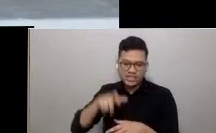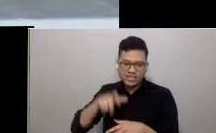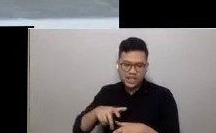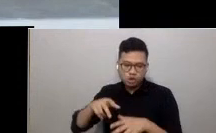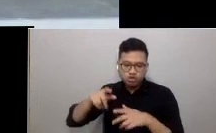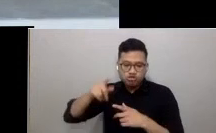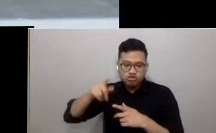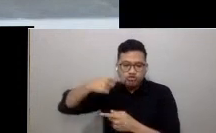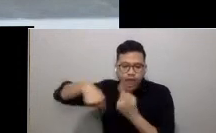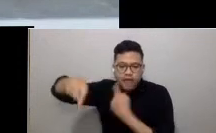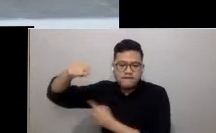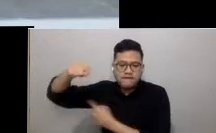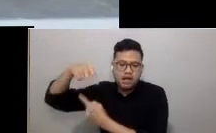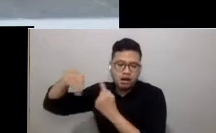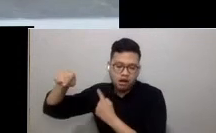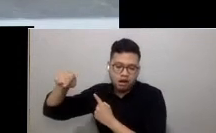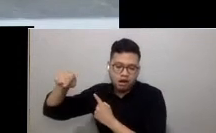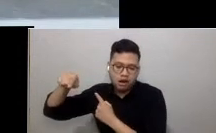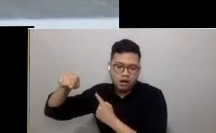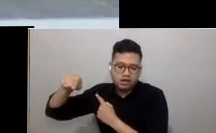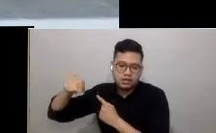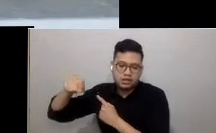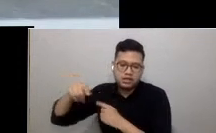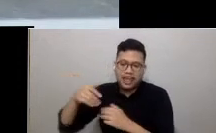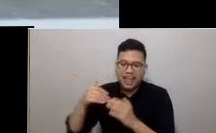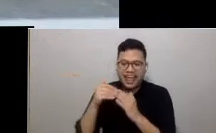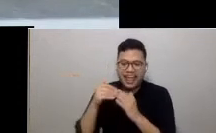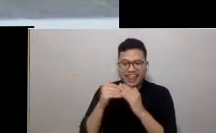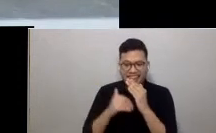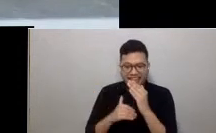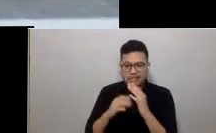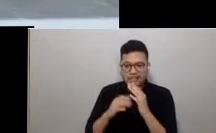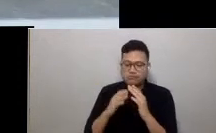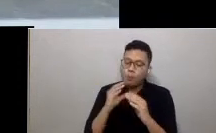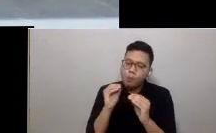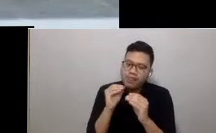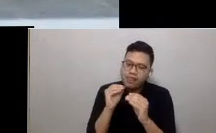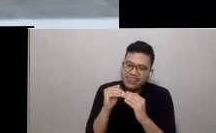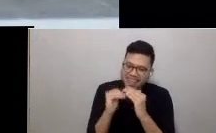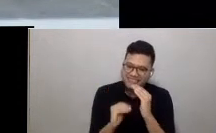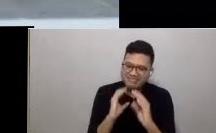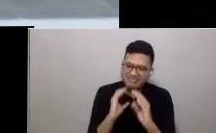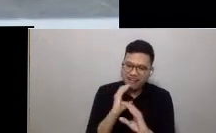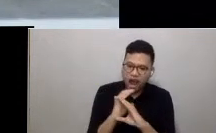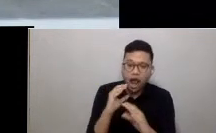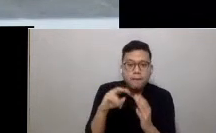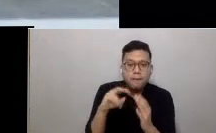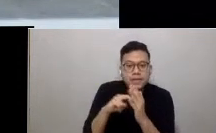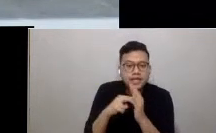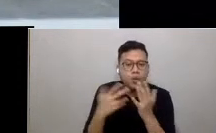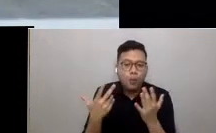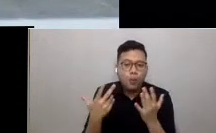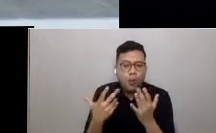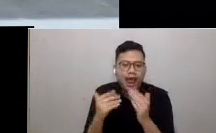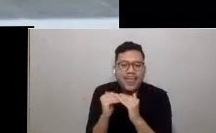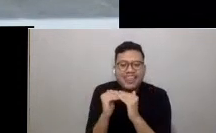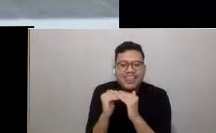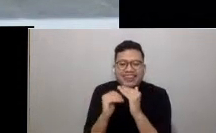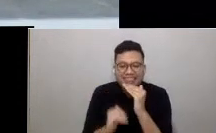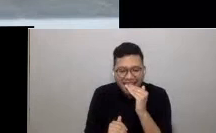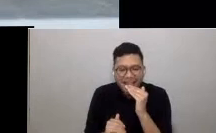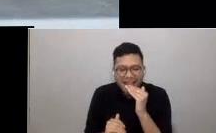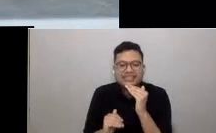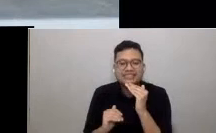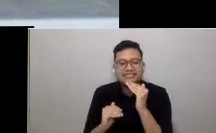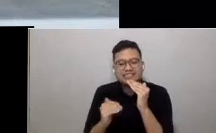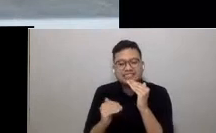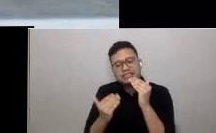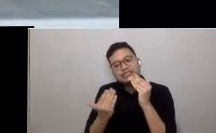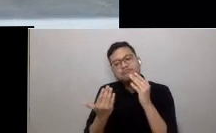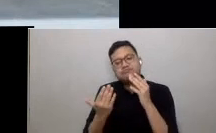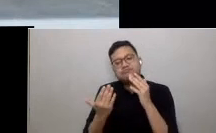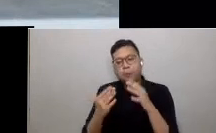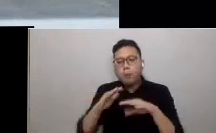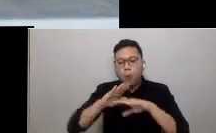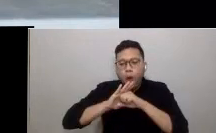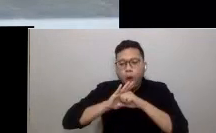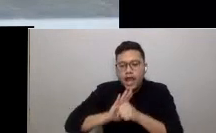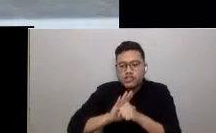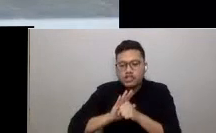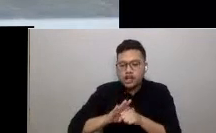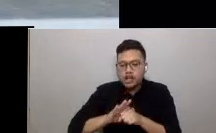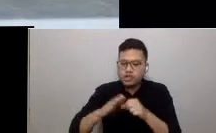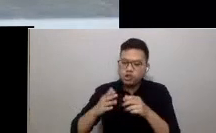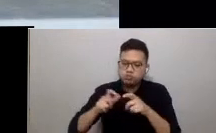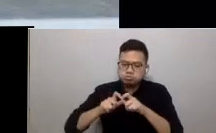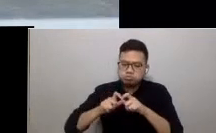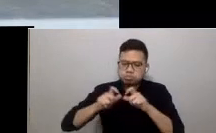The reduced frequency of cars on our streets similarly reduces the pressure to expand our road infrastructure. This